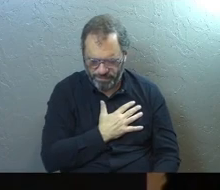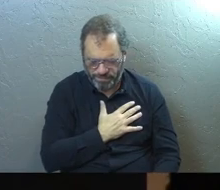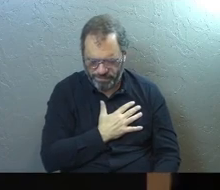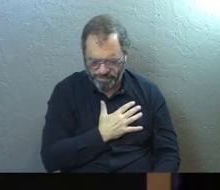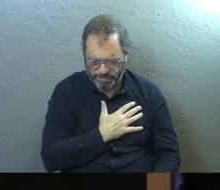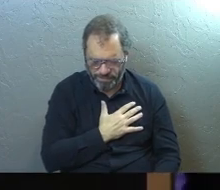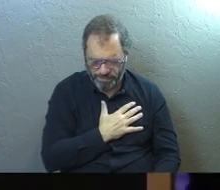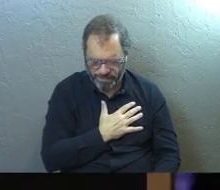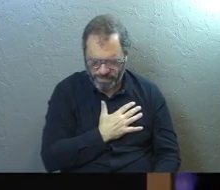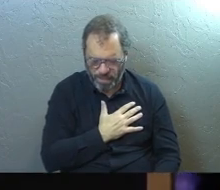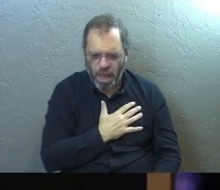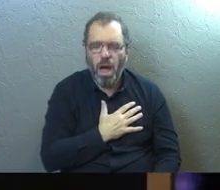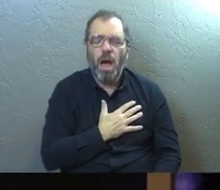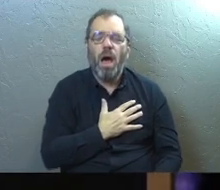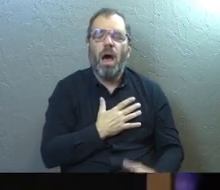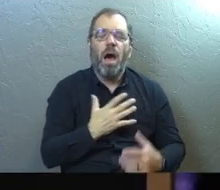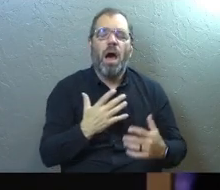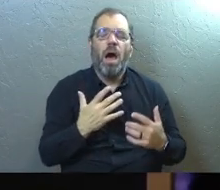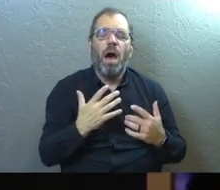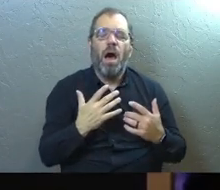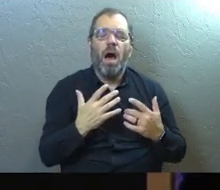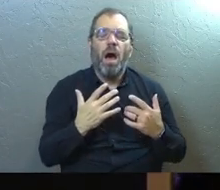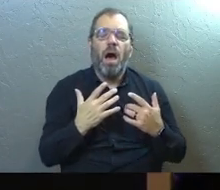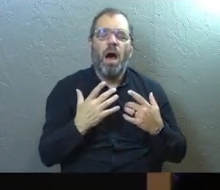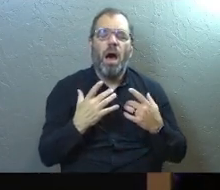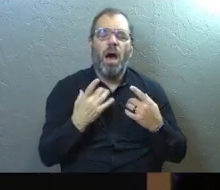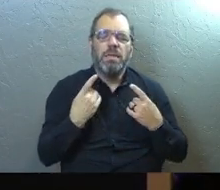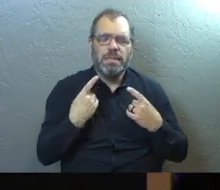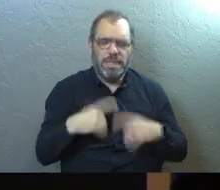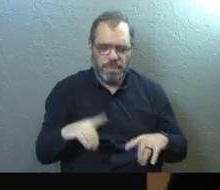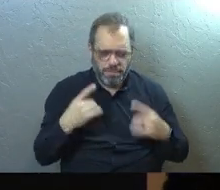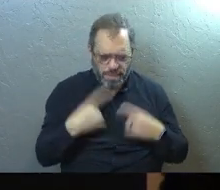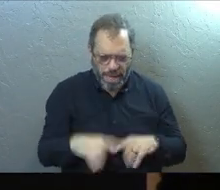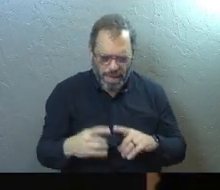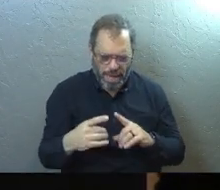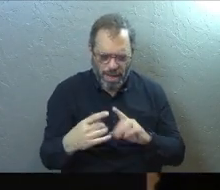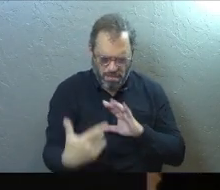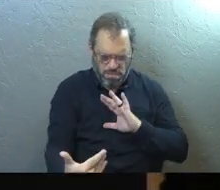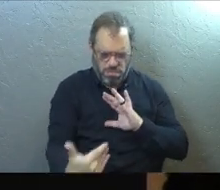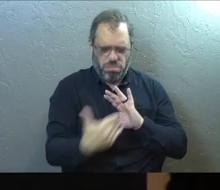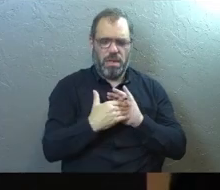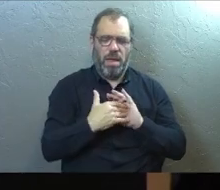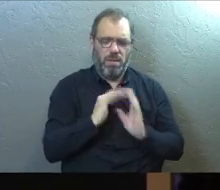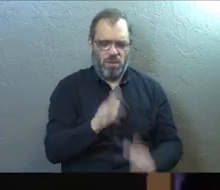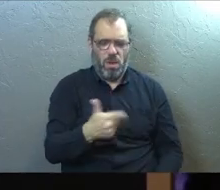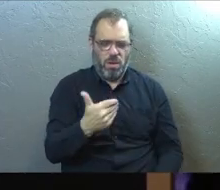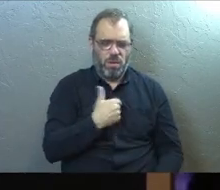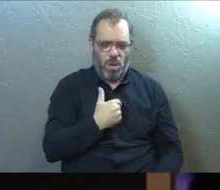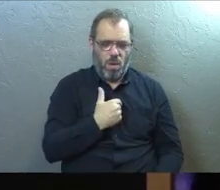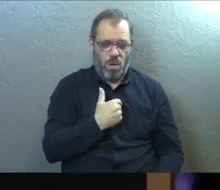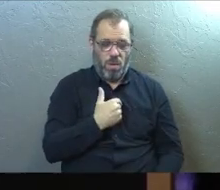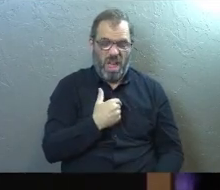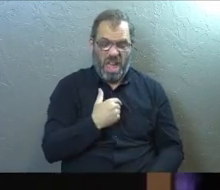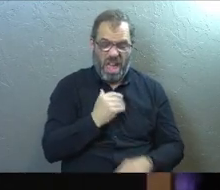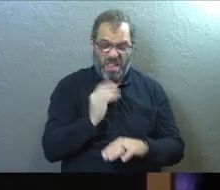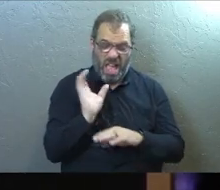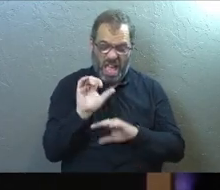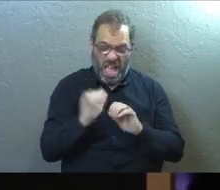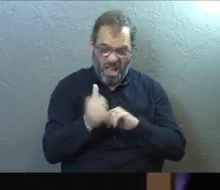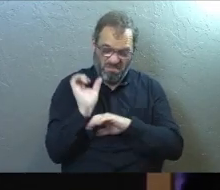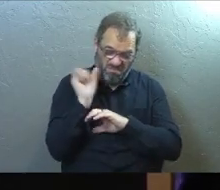God, despair is another weapon that gets pointed at our soul. And the real victory that we have over despair